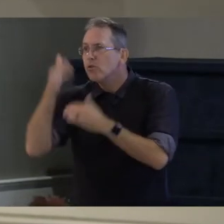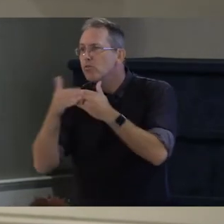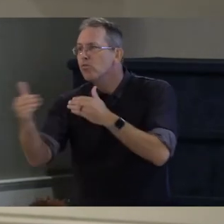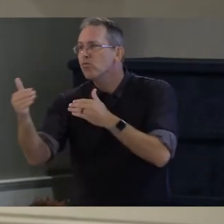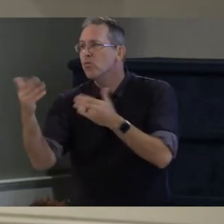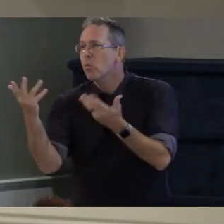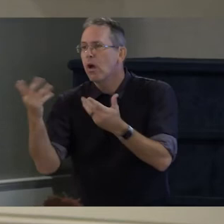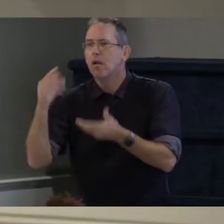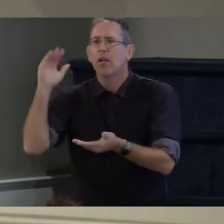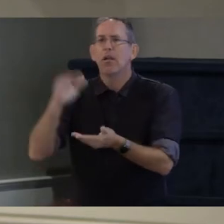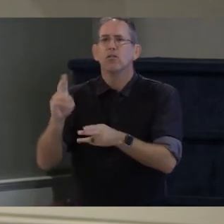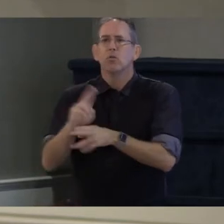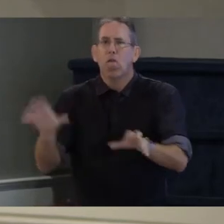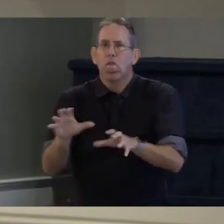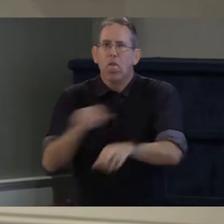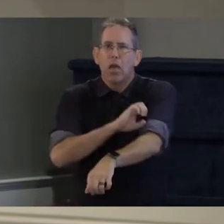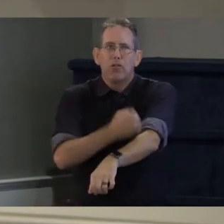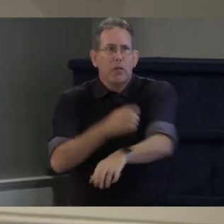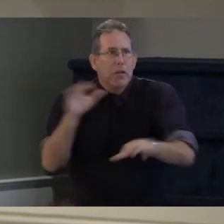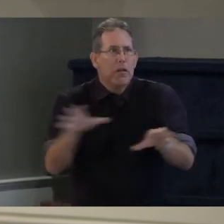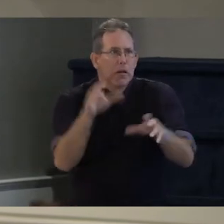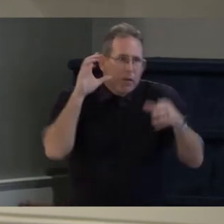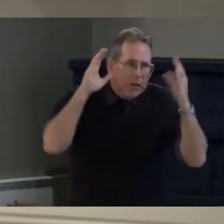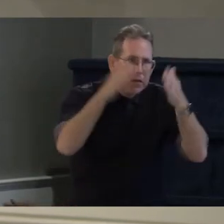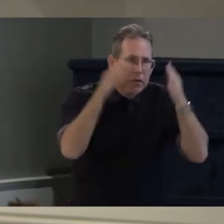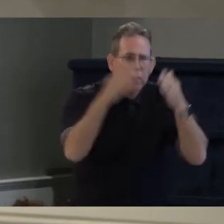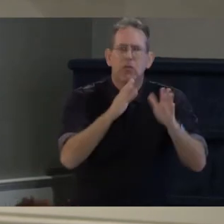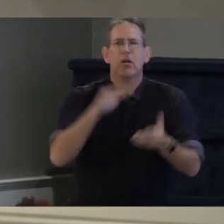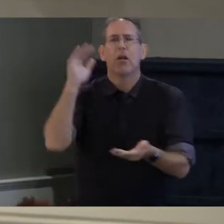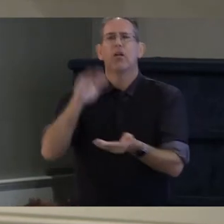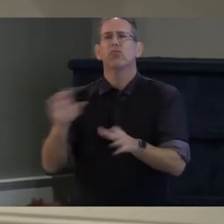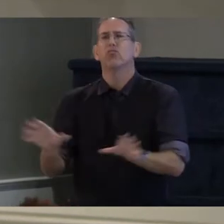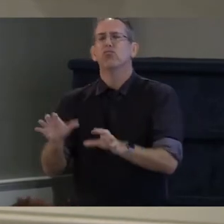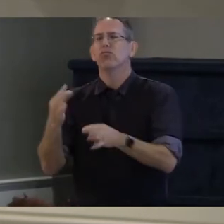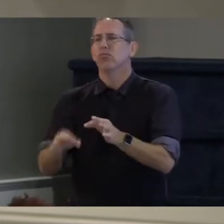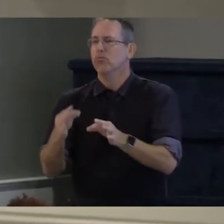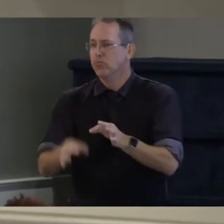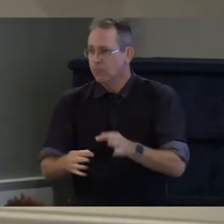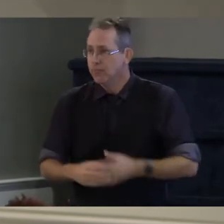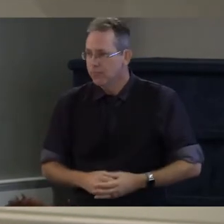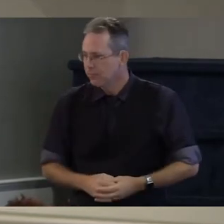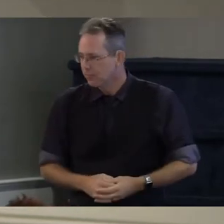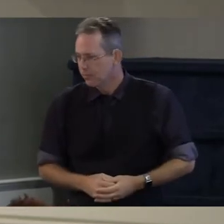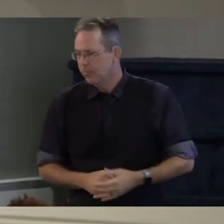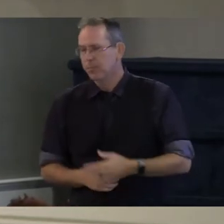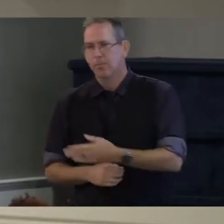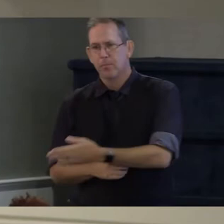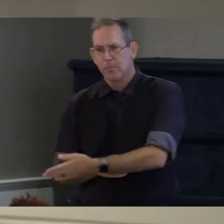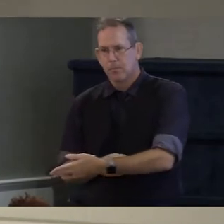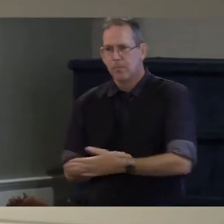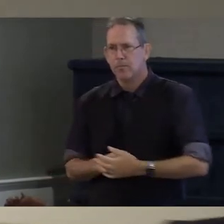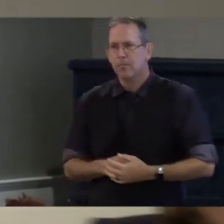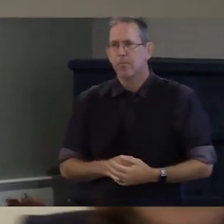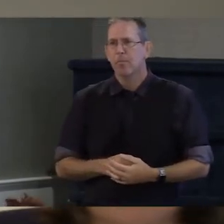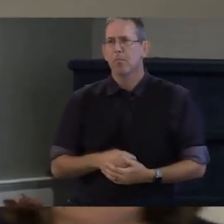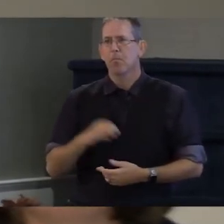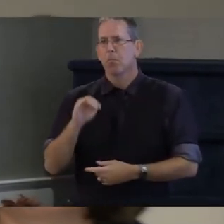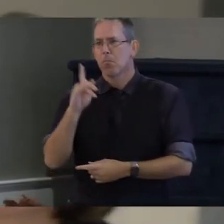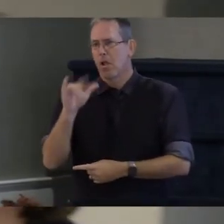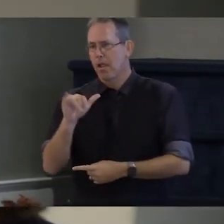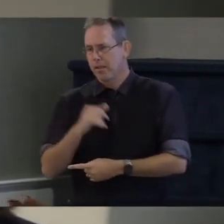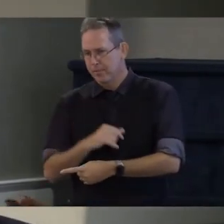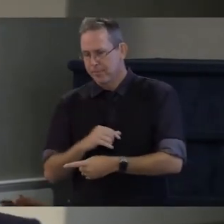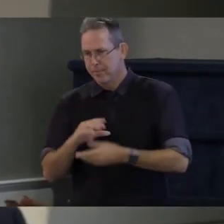Molly Gray we were quite lucky over the last year to have pretty historic investments through the bipartisan